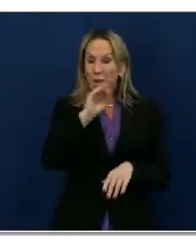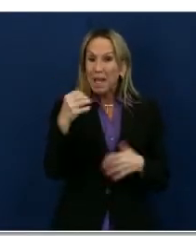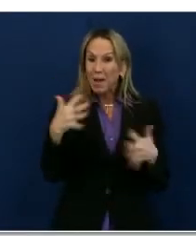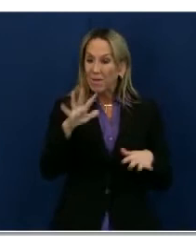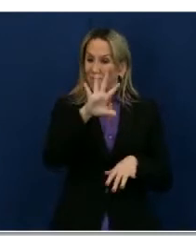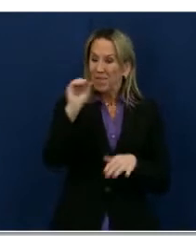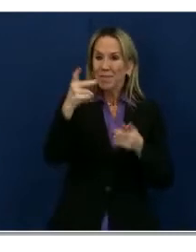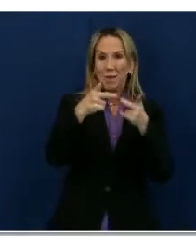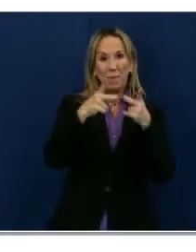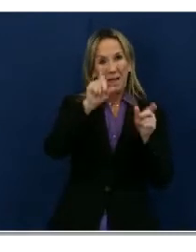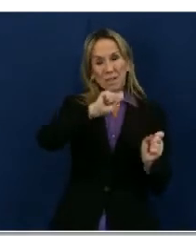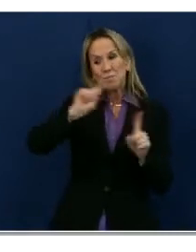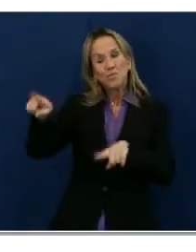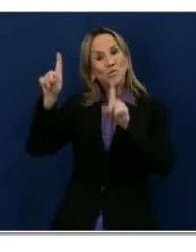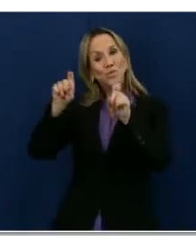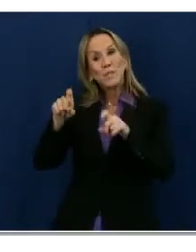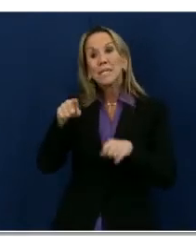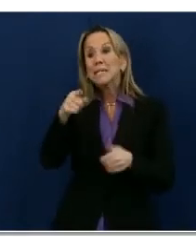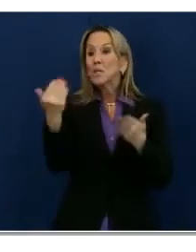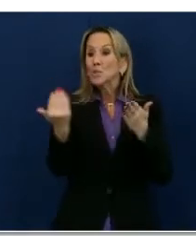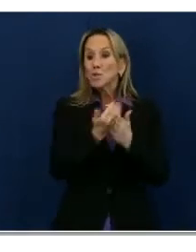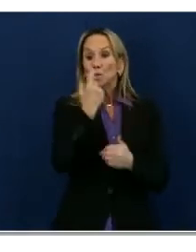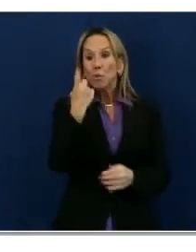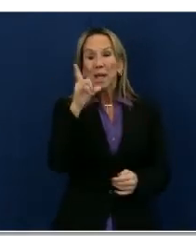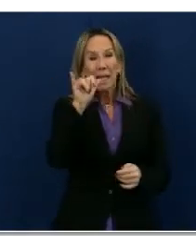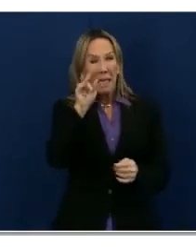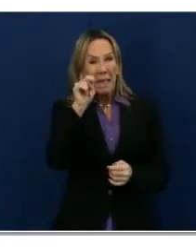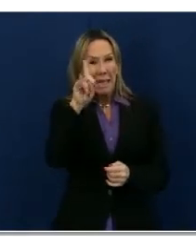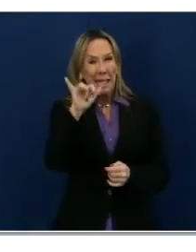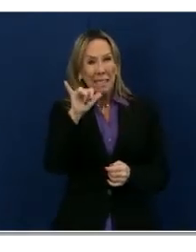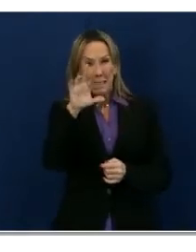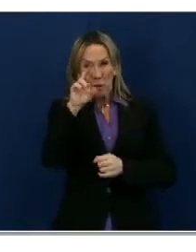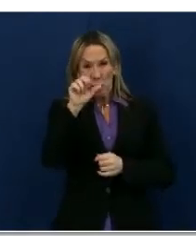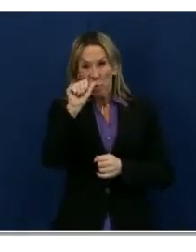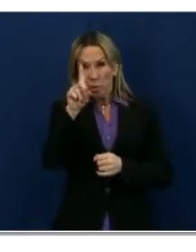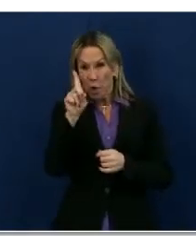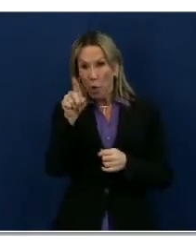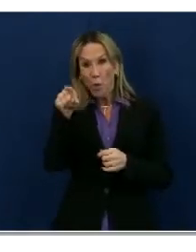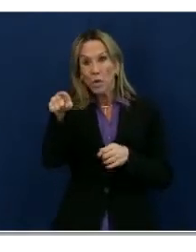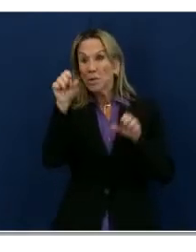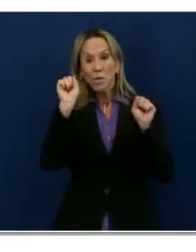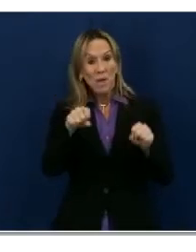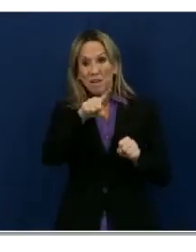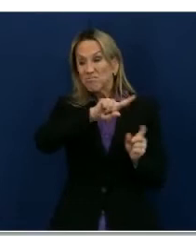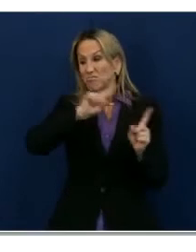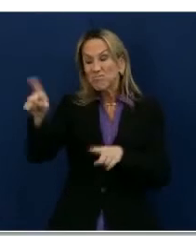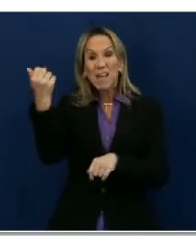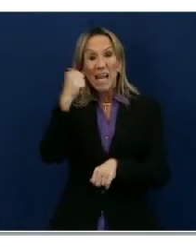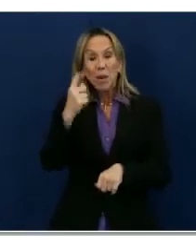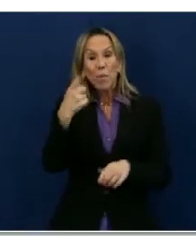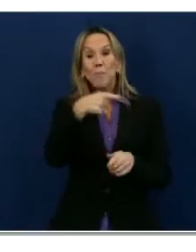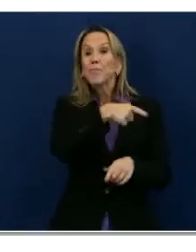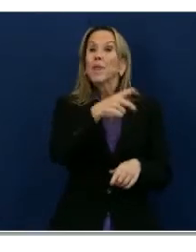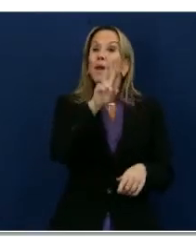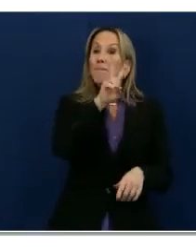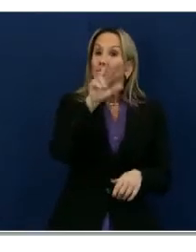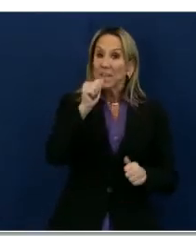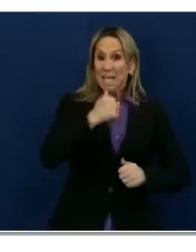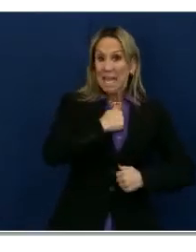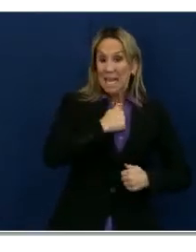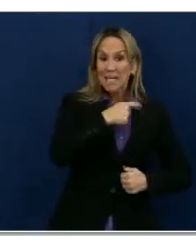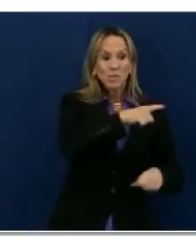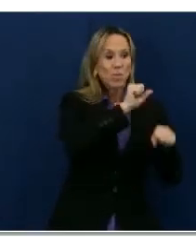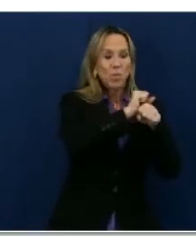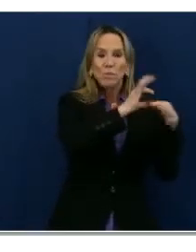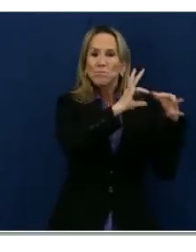at the Linda Rhodes Community Center is open to everyone in San Diego County. But our Office of Military and Veterans Affairs have been working closely with the